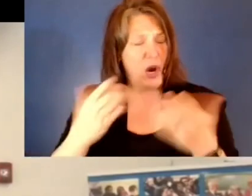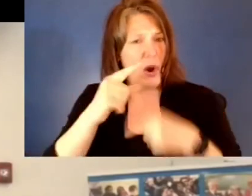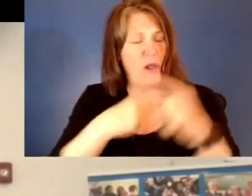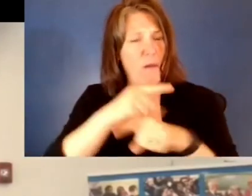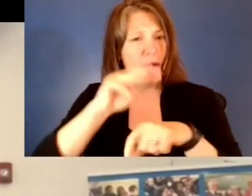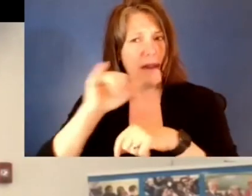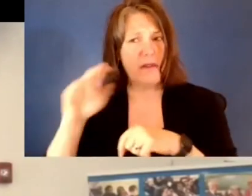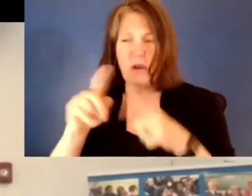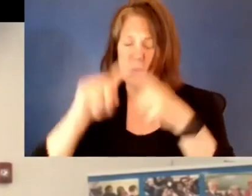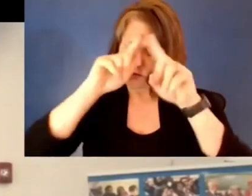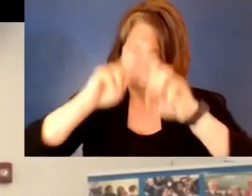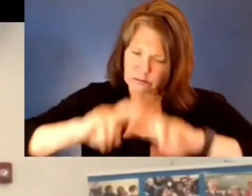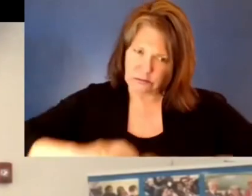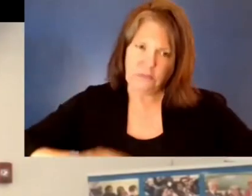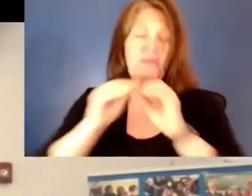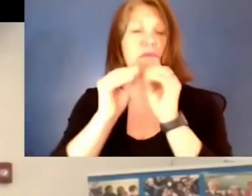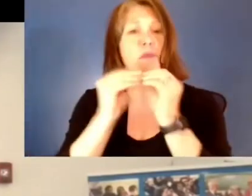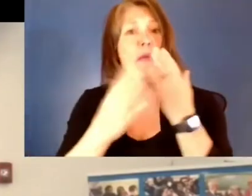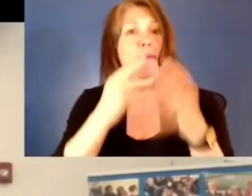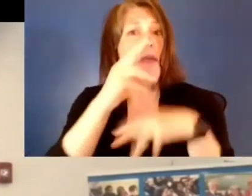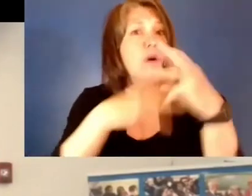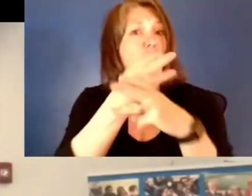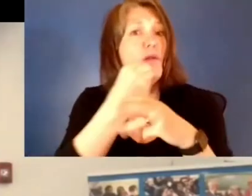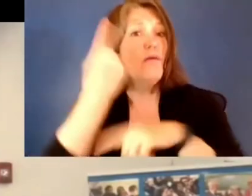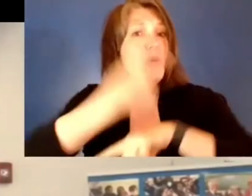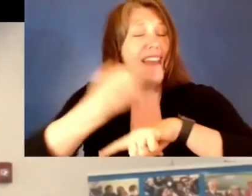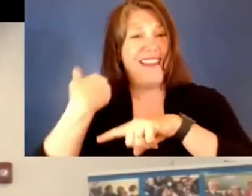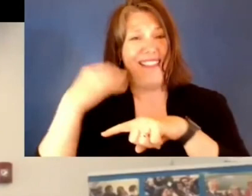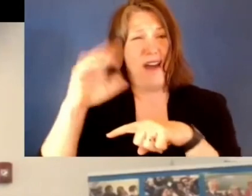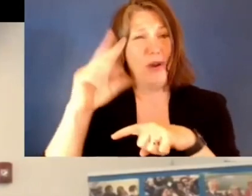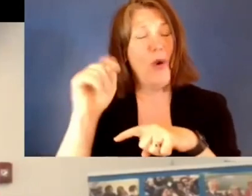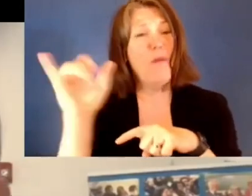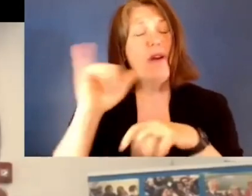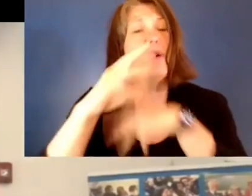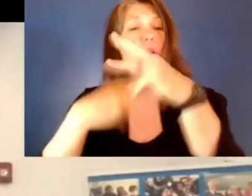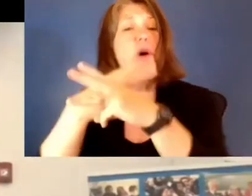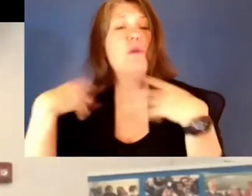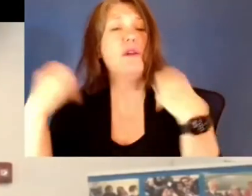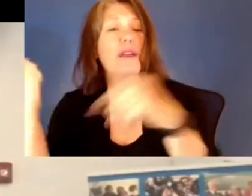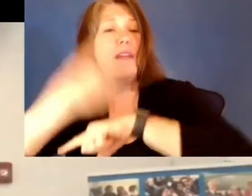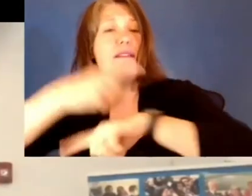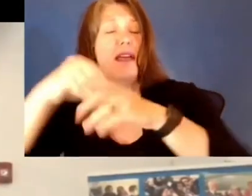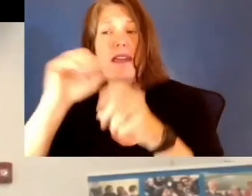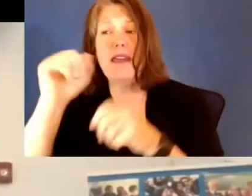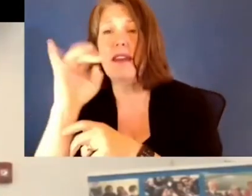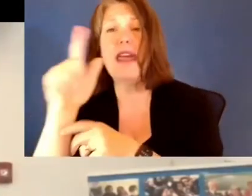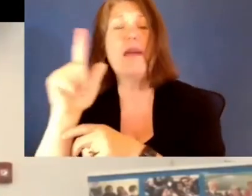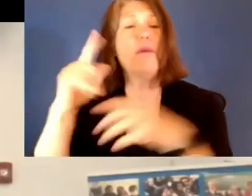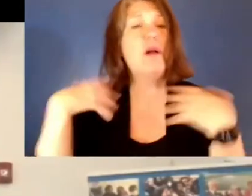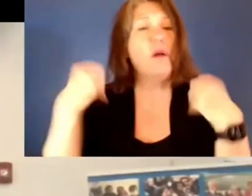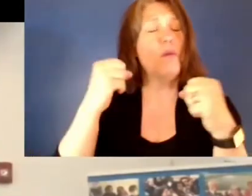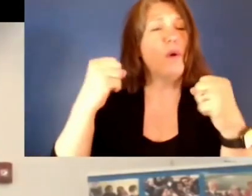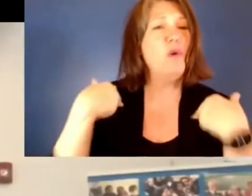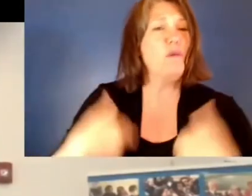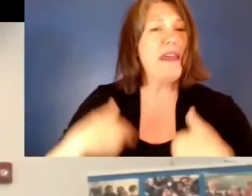it's World Food Day, like last October, World Health Day coming up in April, World Humanitarian Day, other days, we are